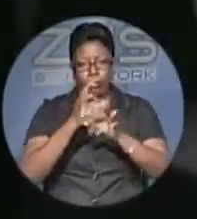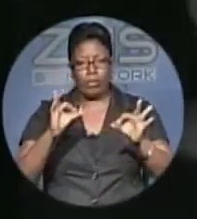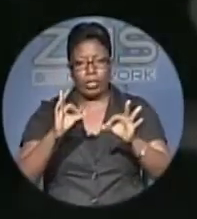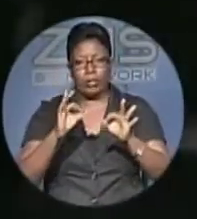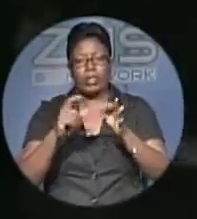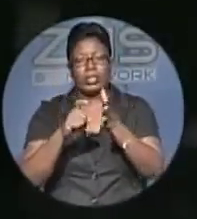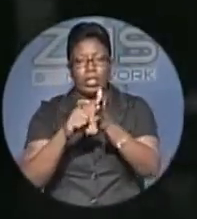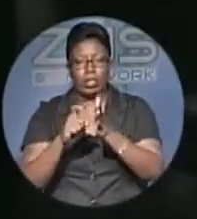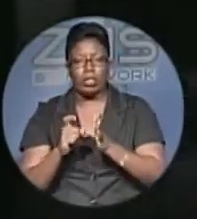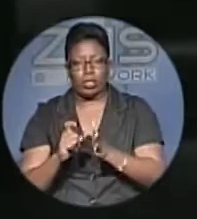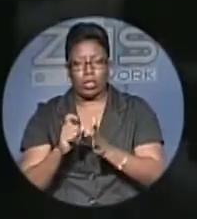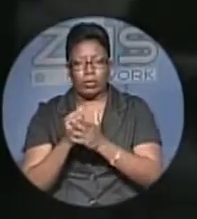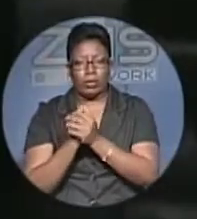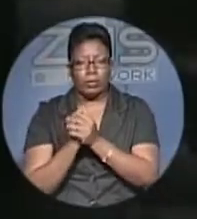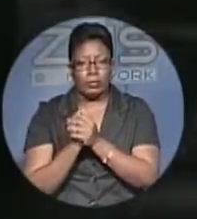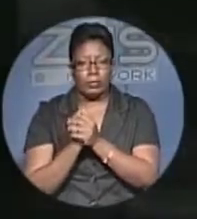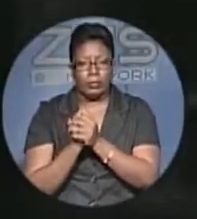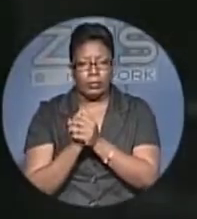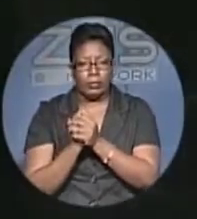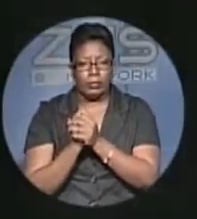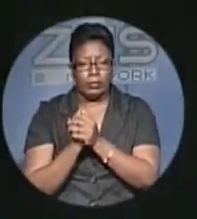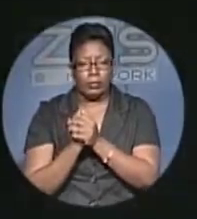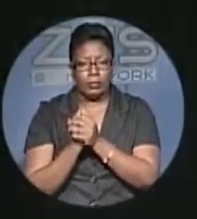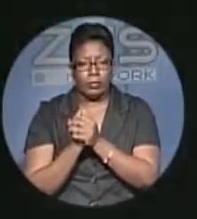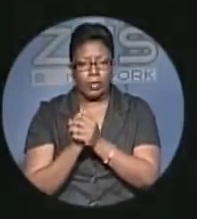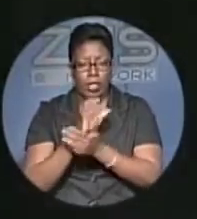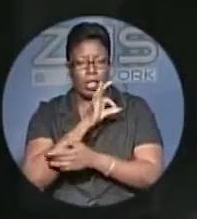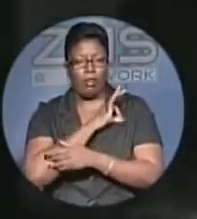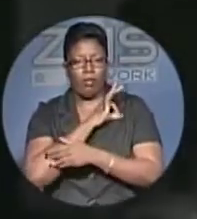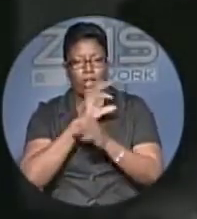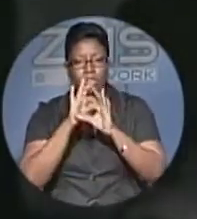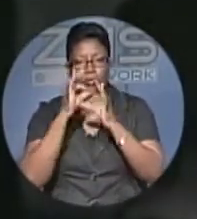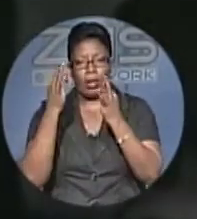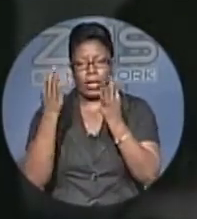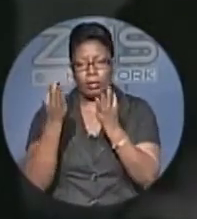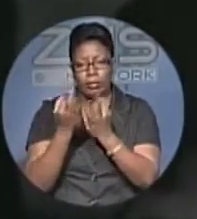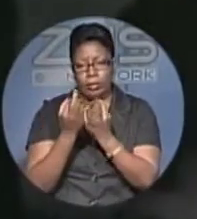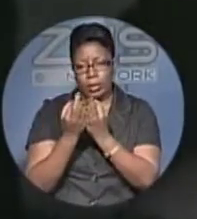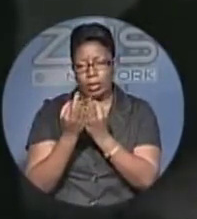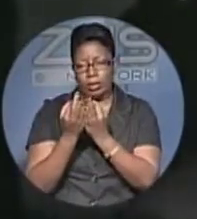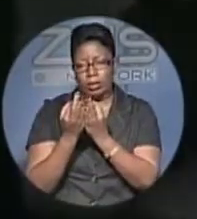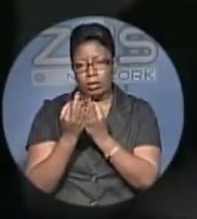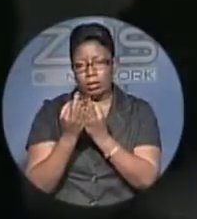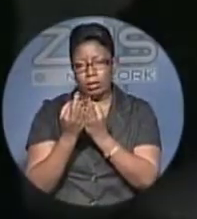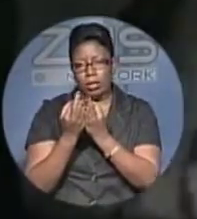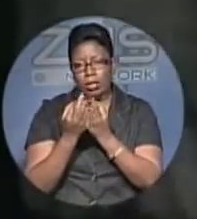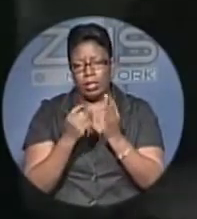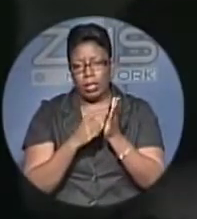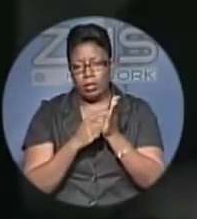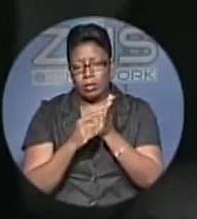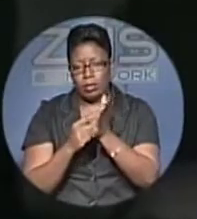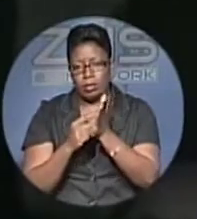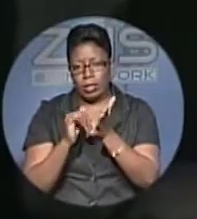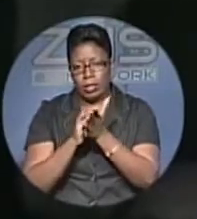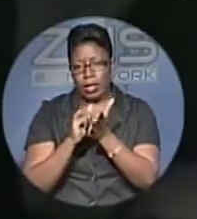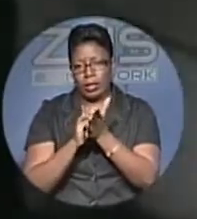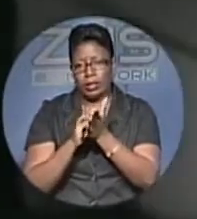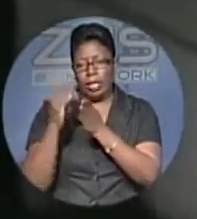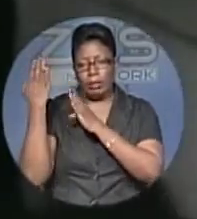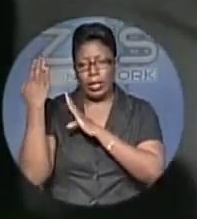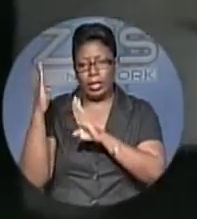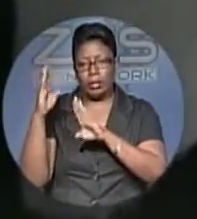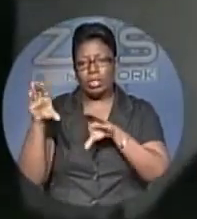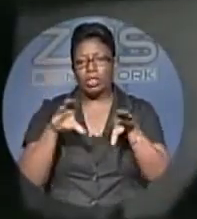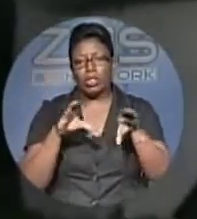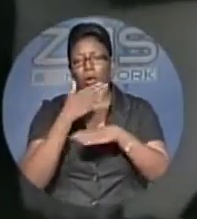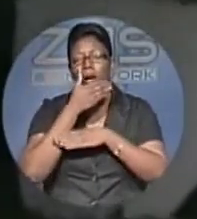to himself as a one-man band. The Fox family echoed the general sentiment being expressed all around. Bahamians must do a